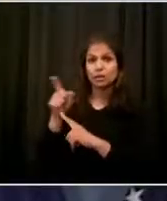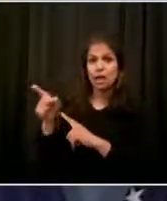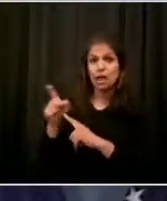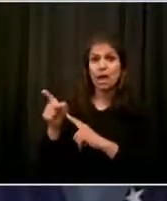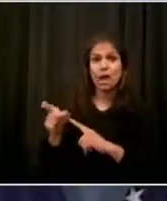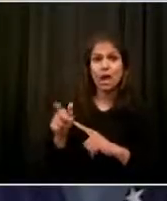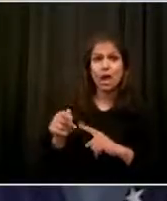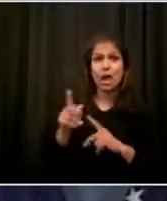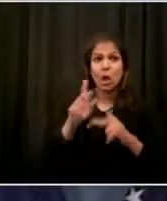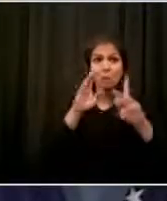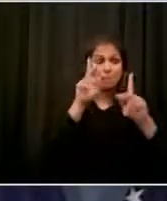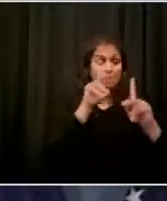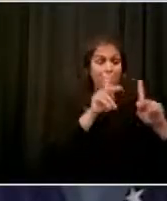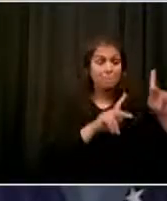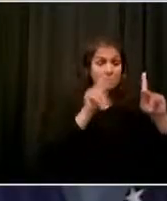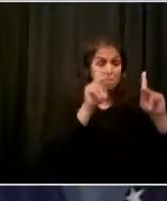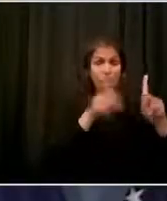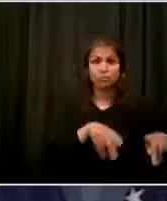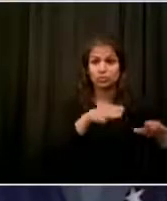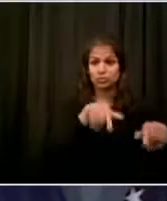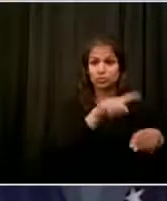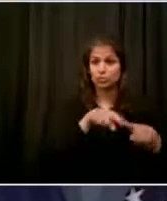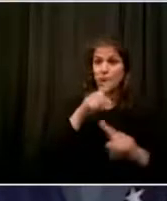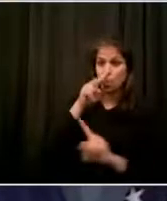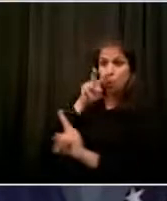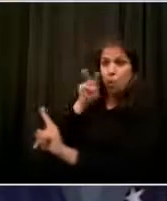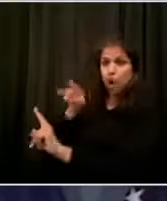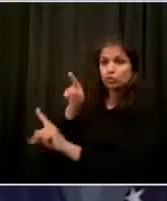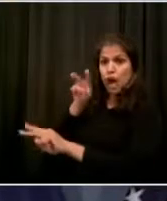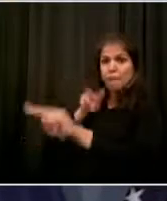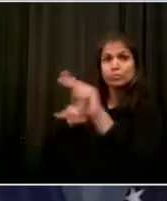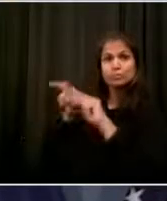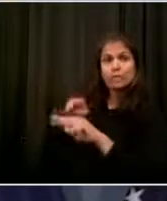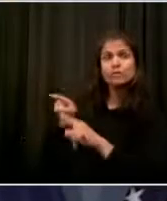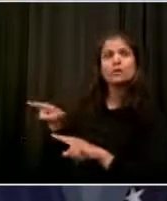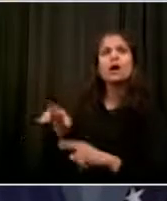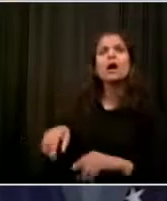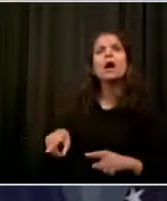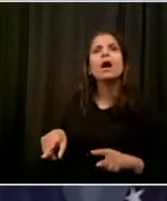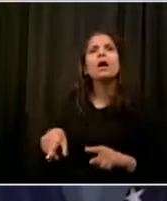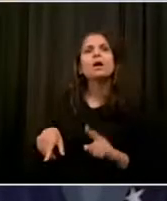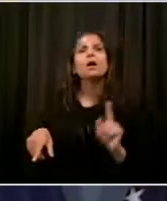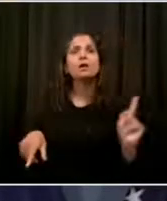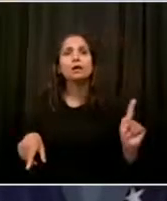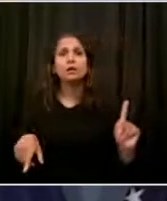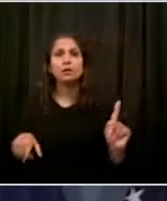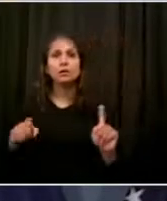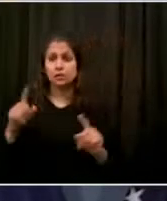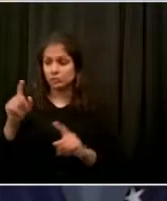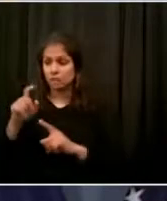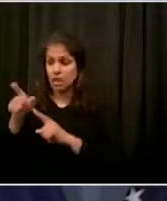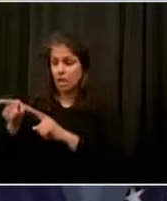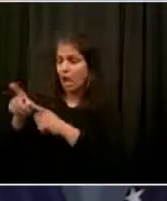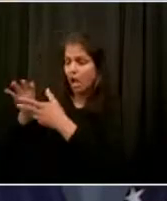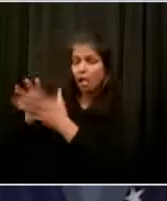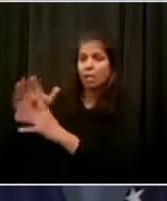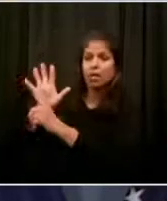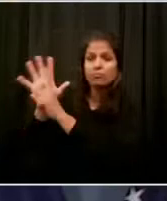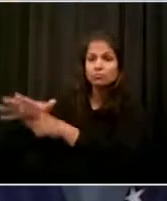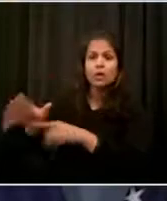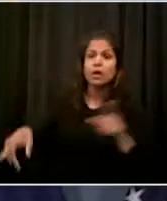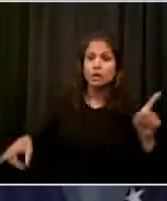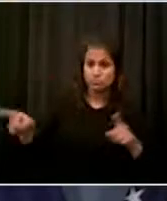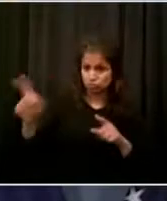And, obviously, the same goes for members of the media. We talked about that the other day. I will not accept that from the NYPD if they